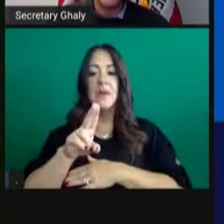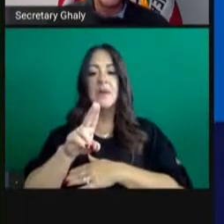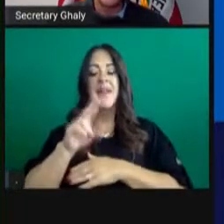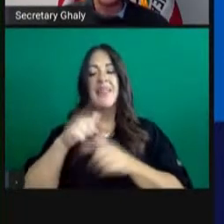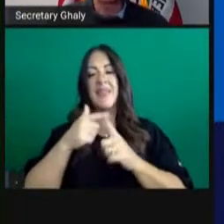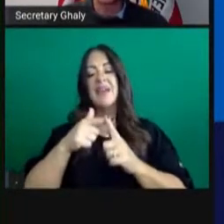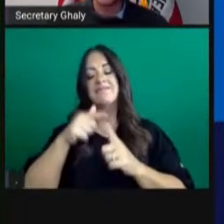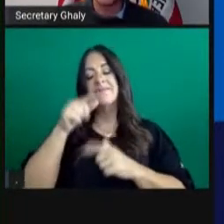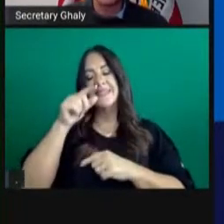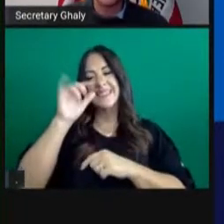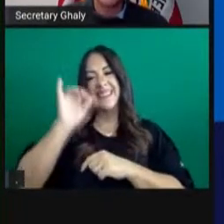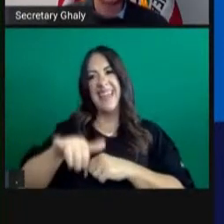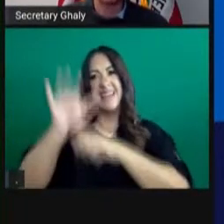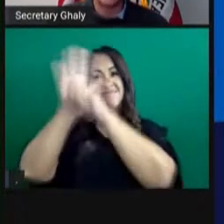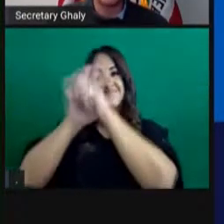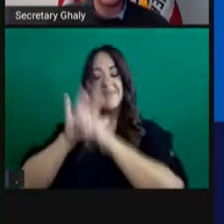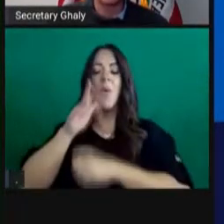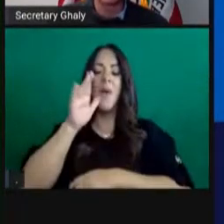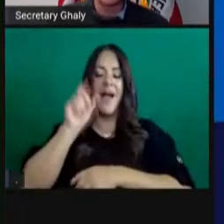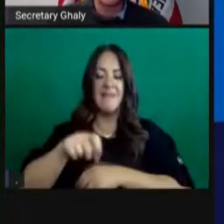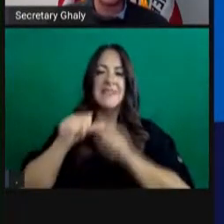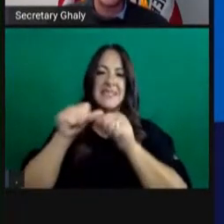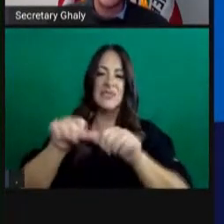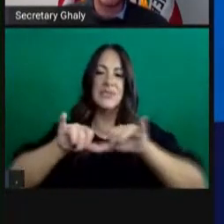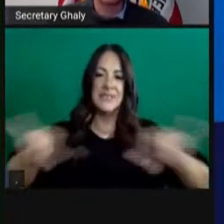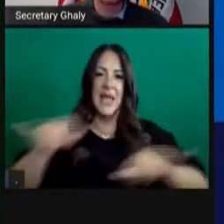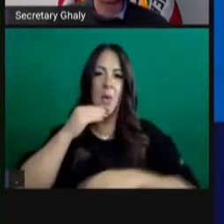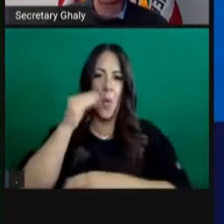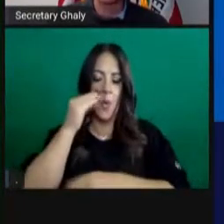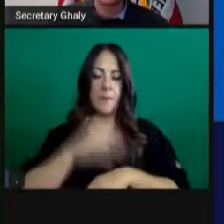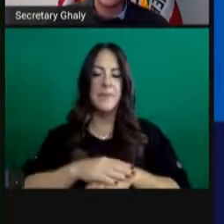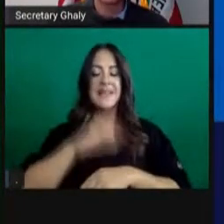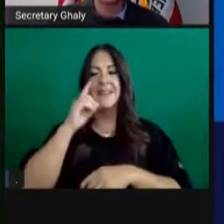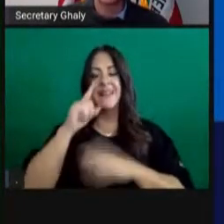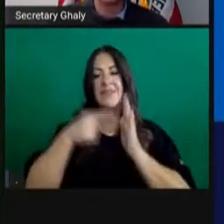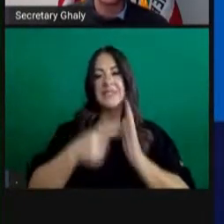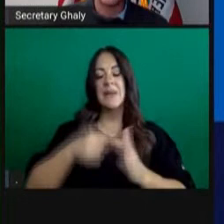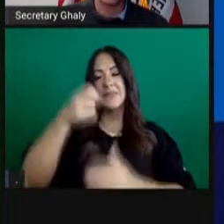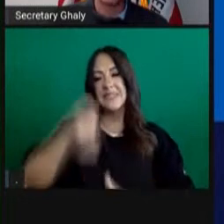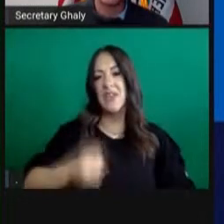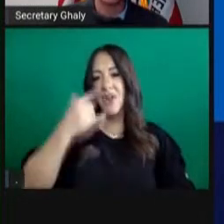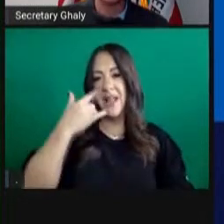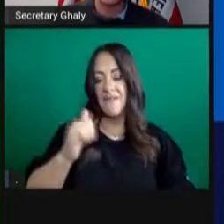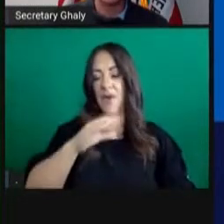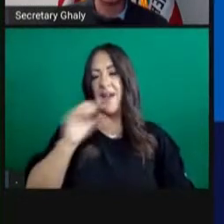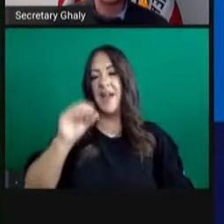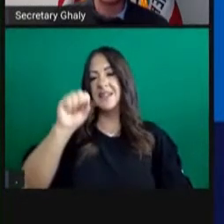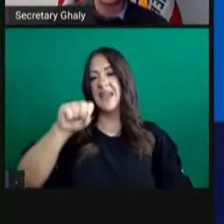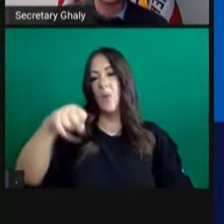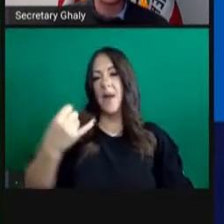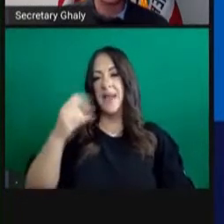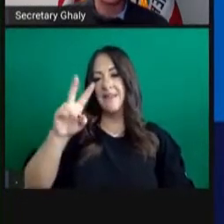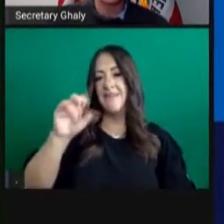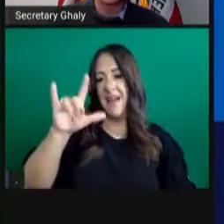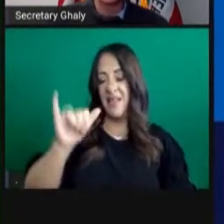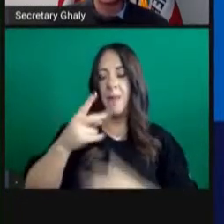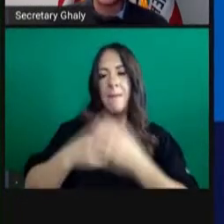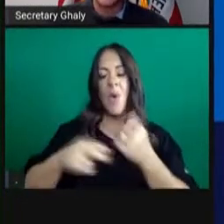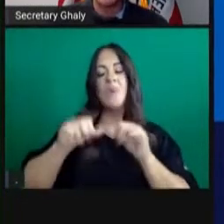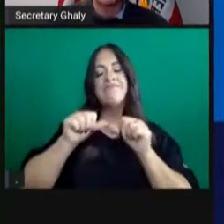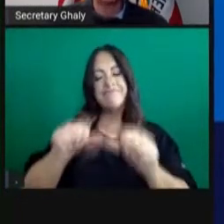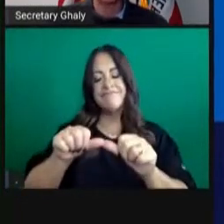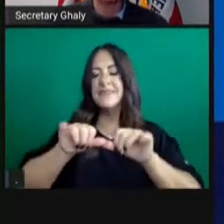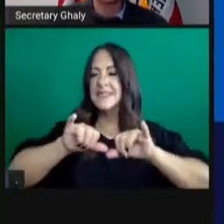It could be shorter than that depending on how these four factors come together on a day-over-day basis.